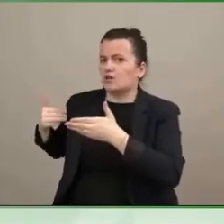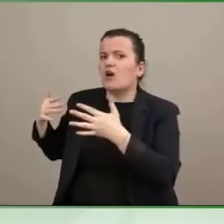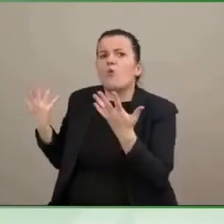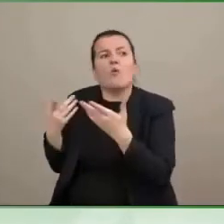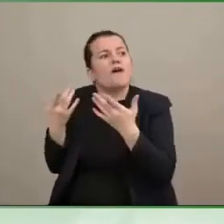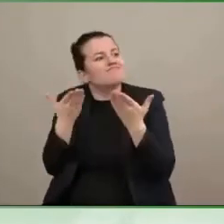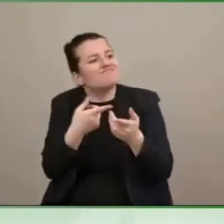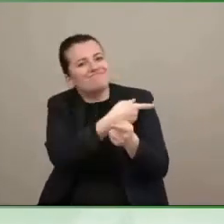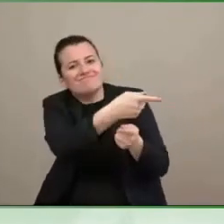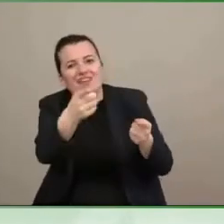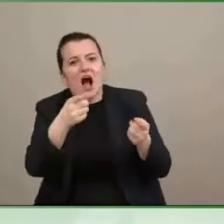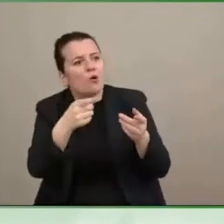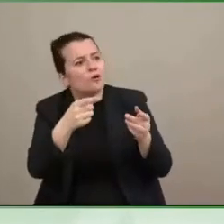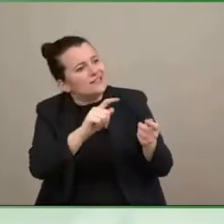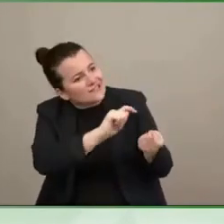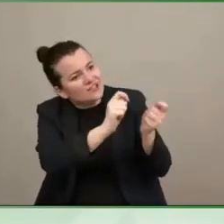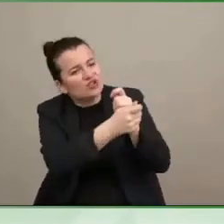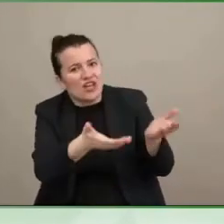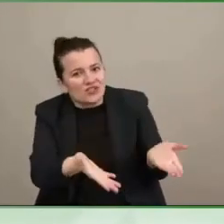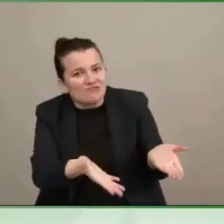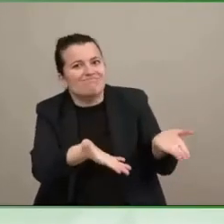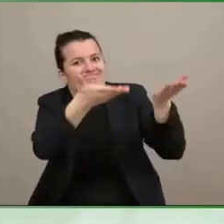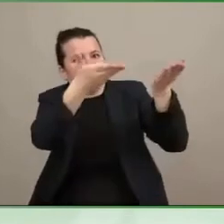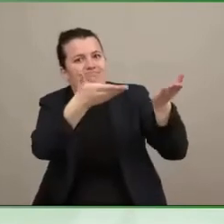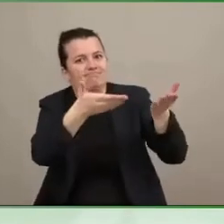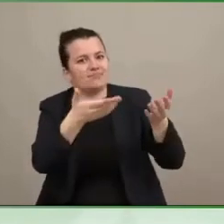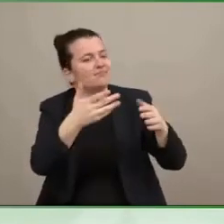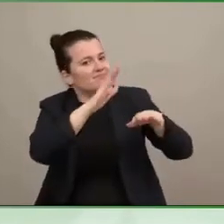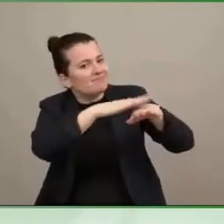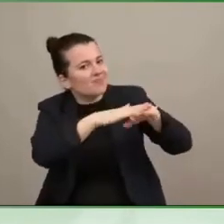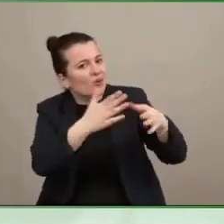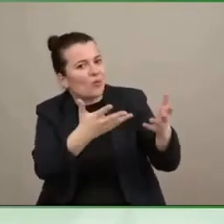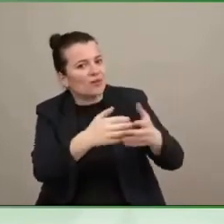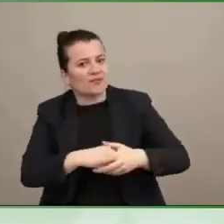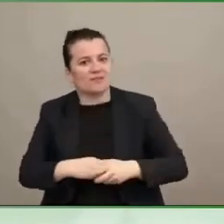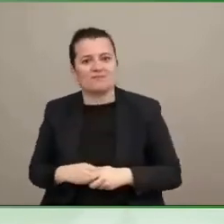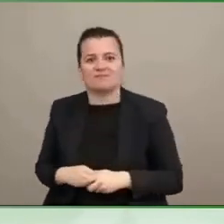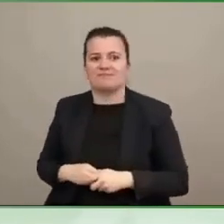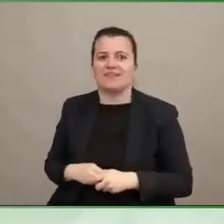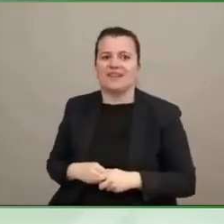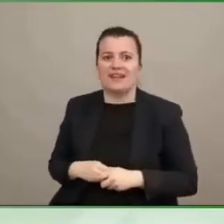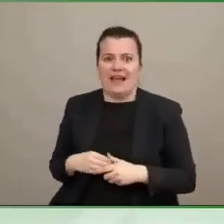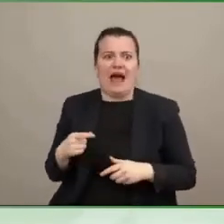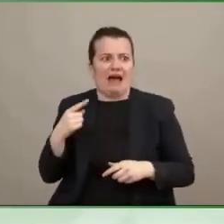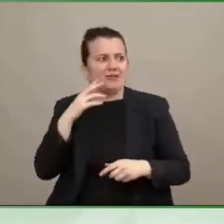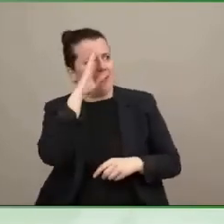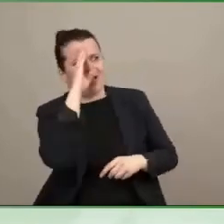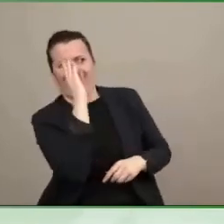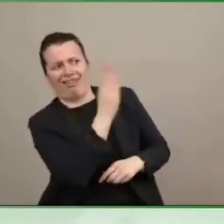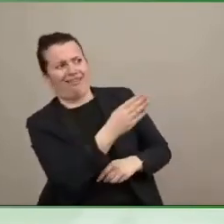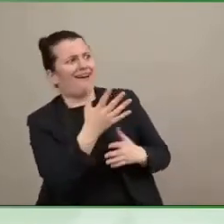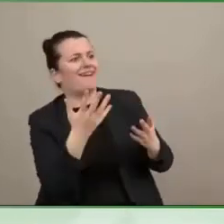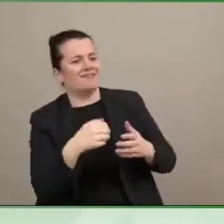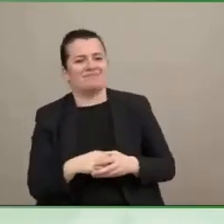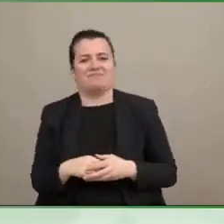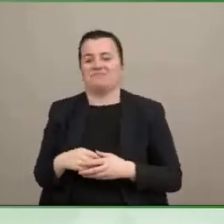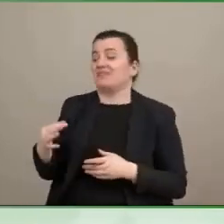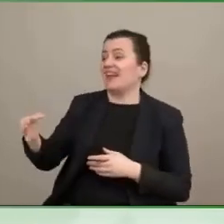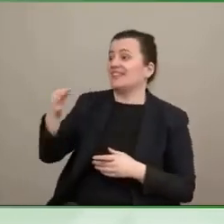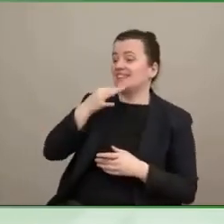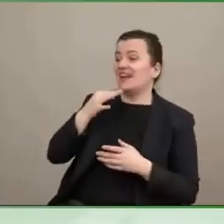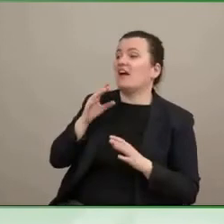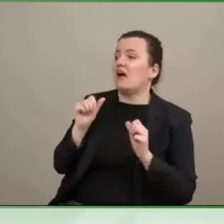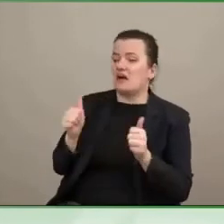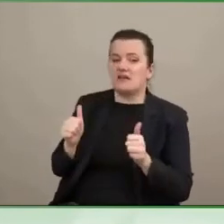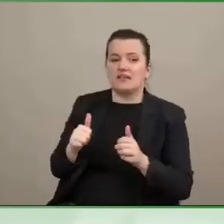this is the way forward. I'm afraid that's put you a wee bit on the spot. So I think the way forward and the call to action